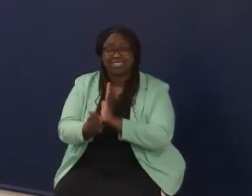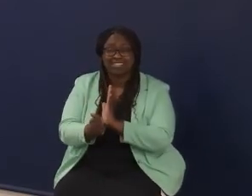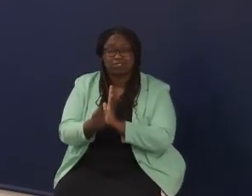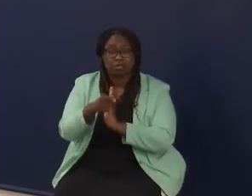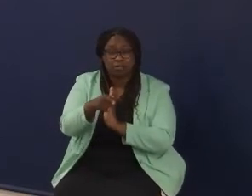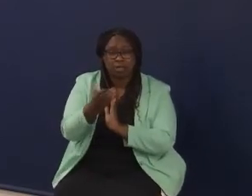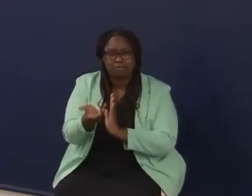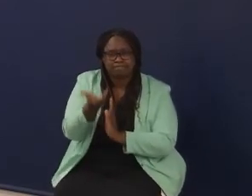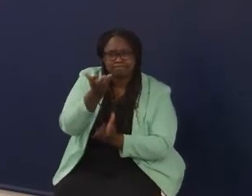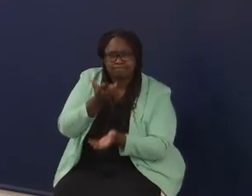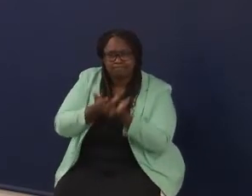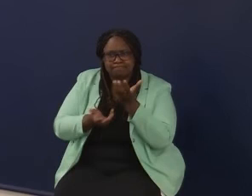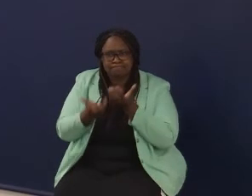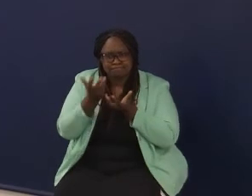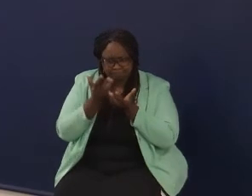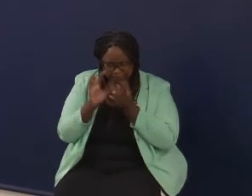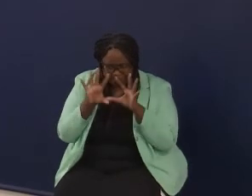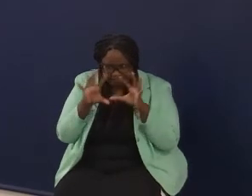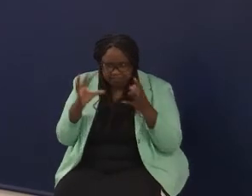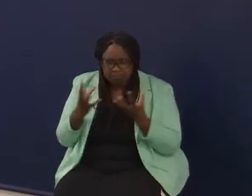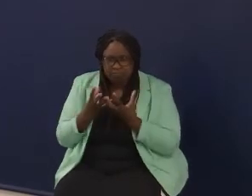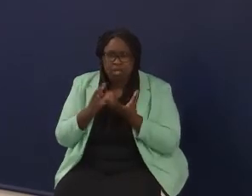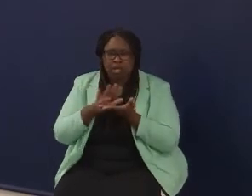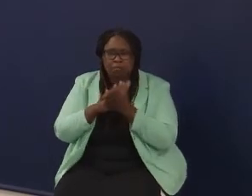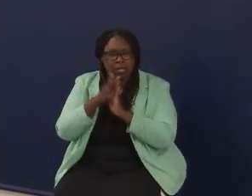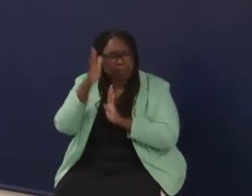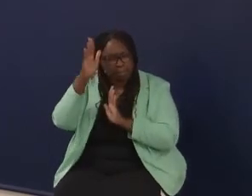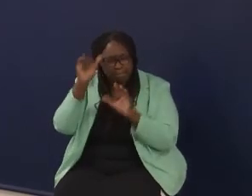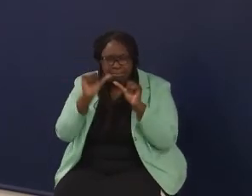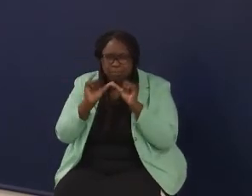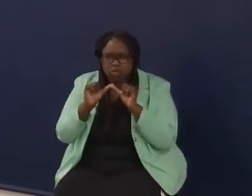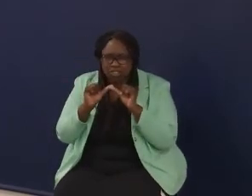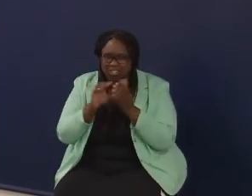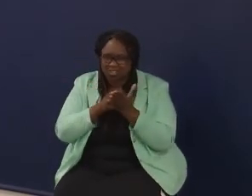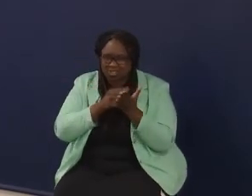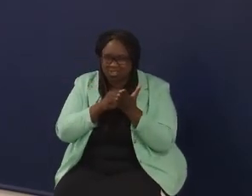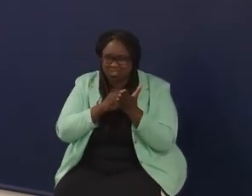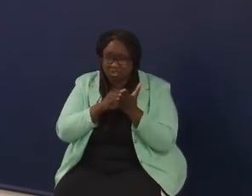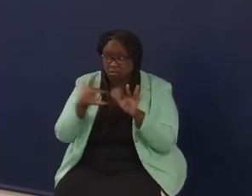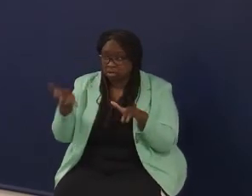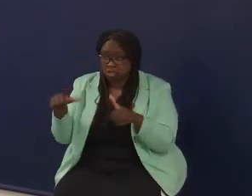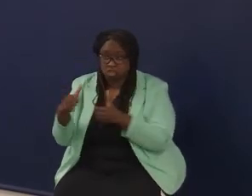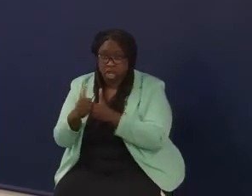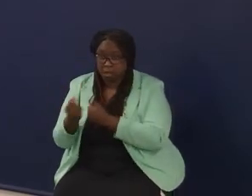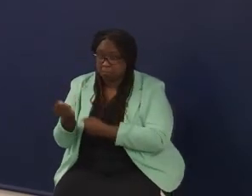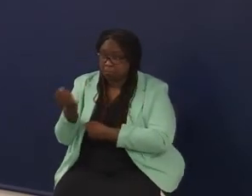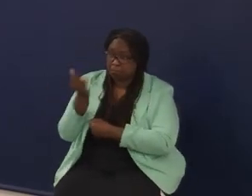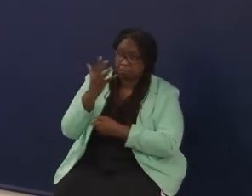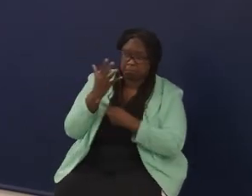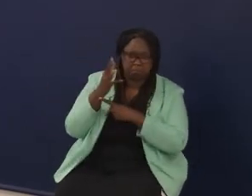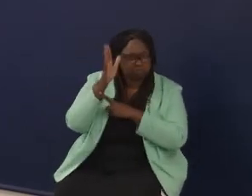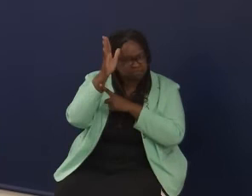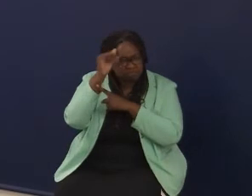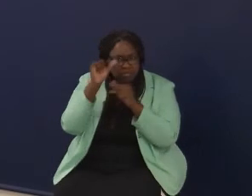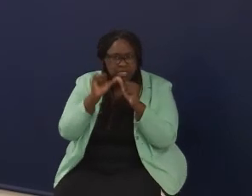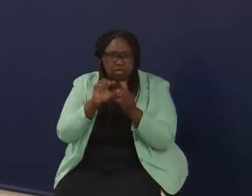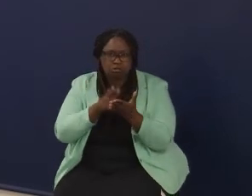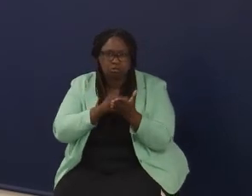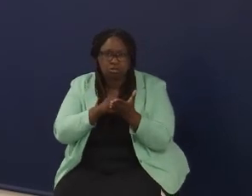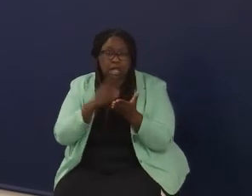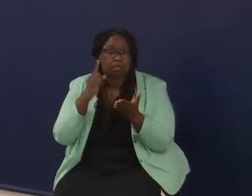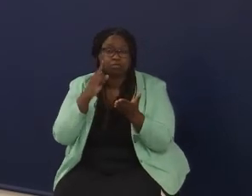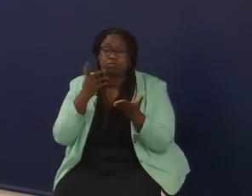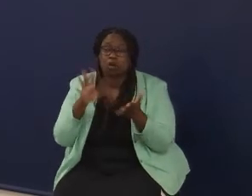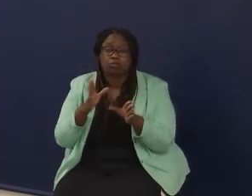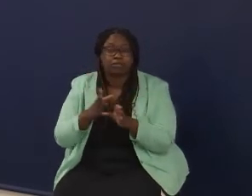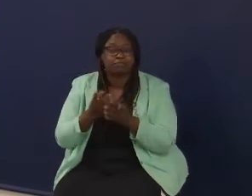so that they do become persistent learners even when challenges arise. So, I think these conversations are happening statewide, and I